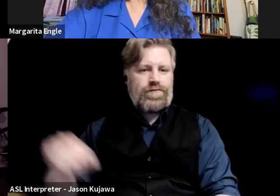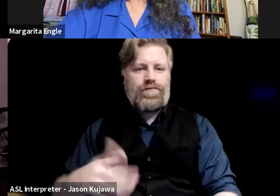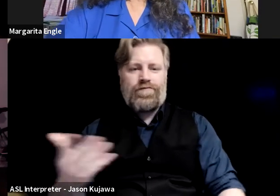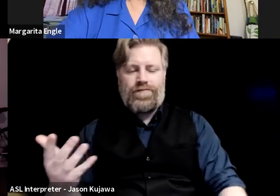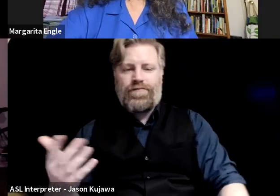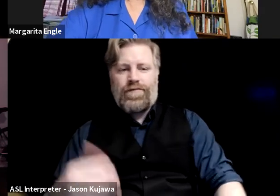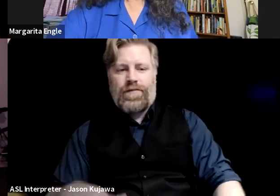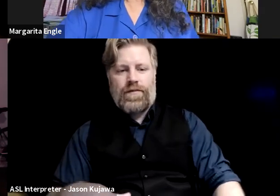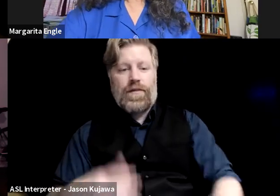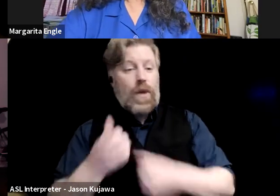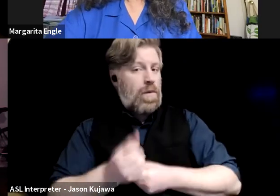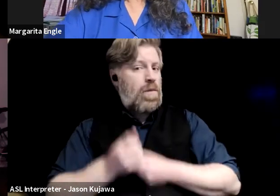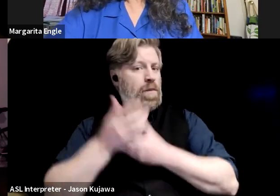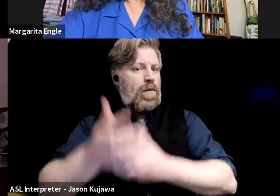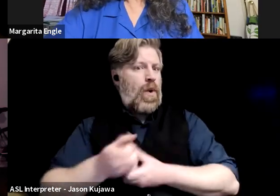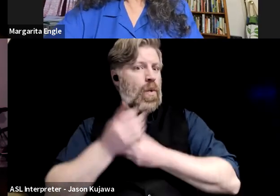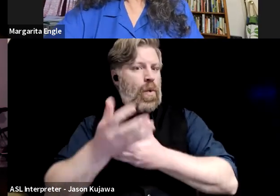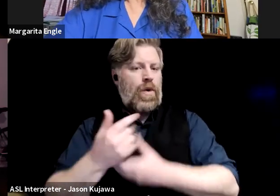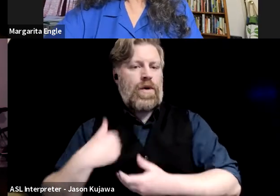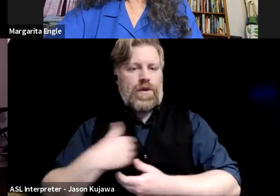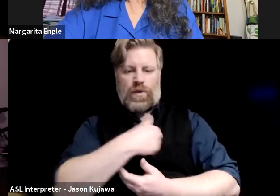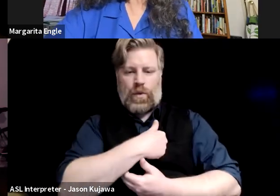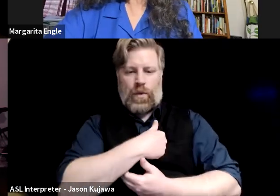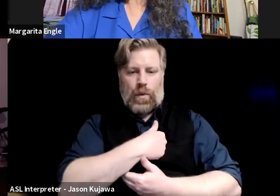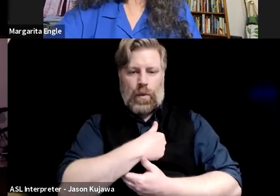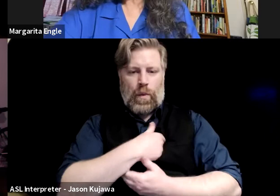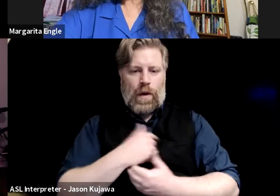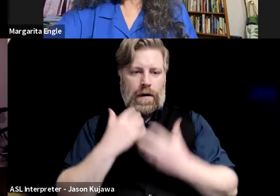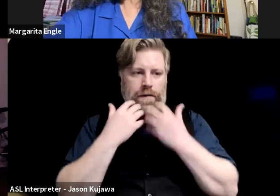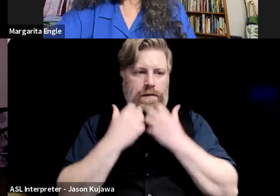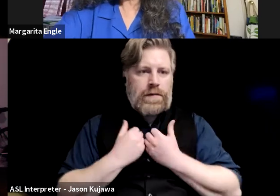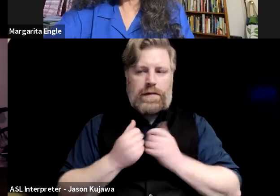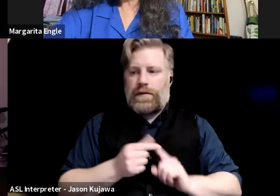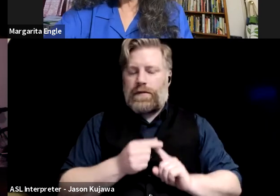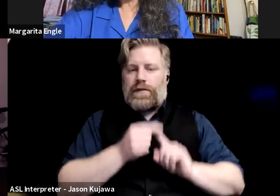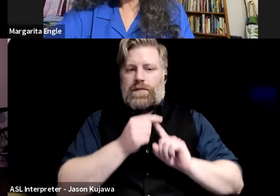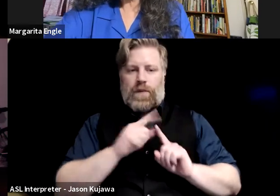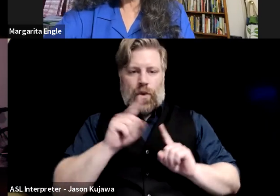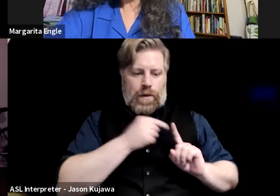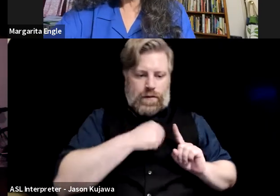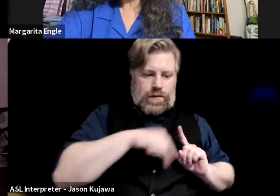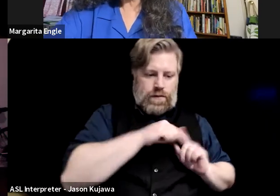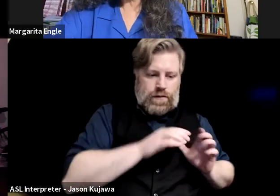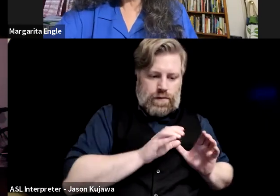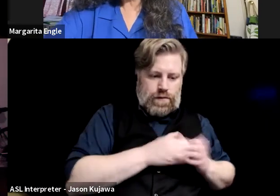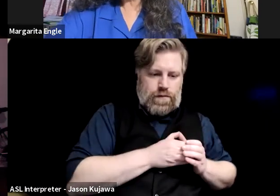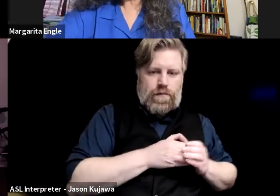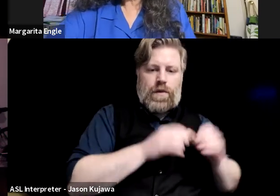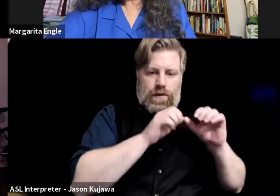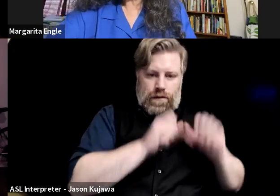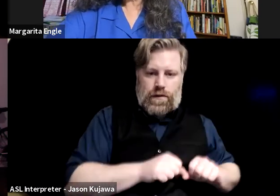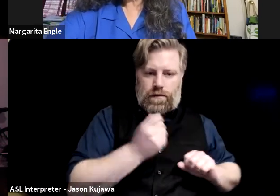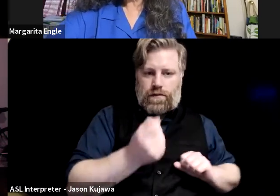turned poetry into, like, this overly sacred, divine thing that only, you know, a few, uh, like, almost, like,